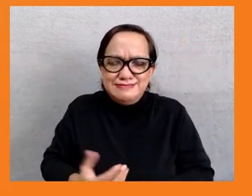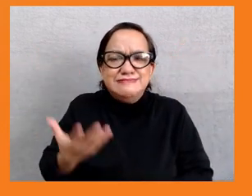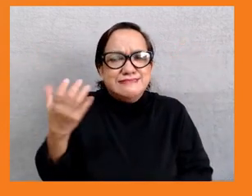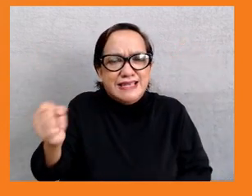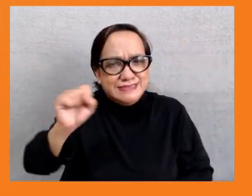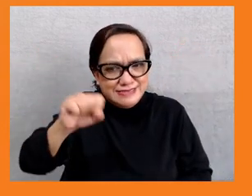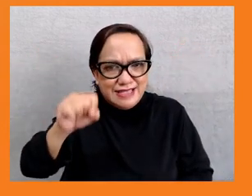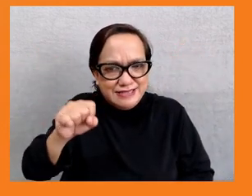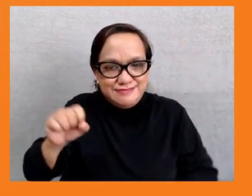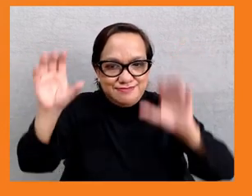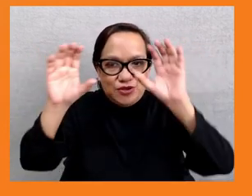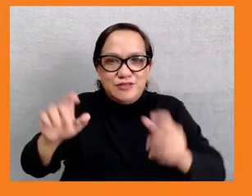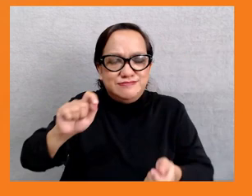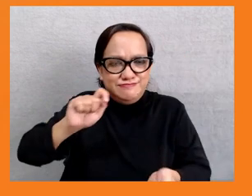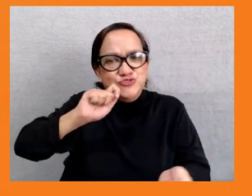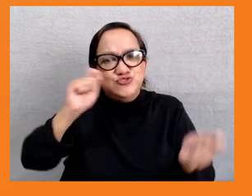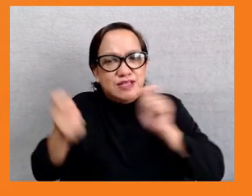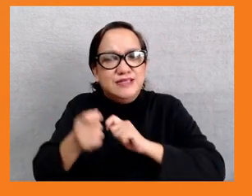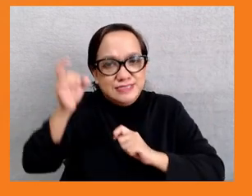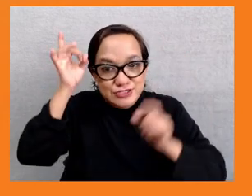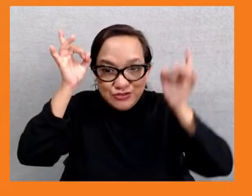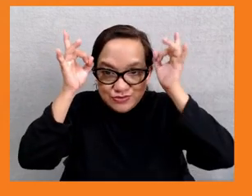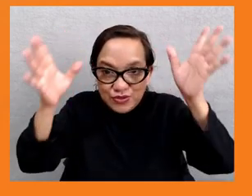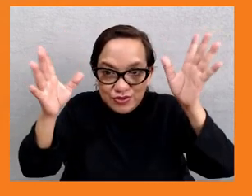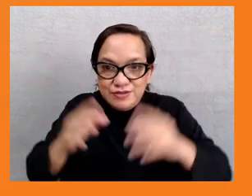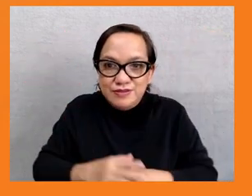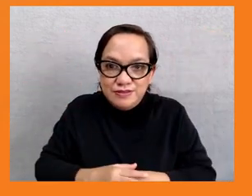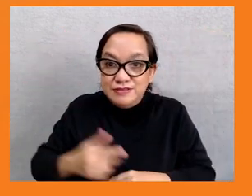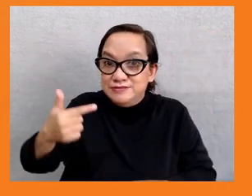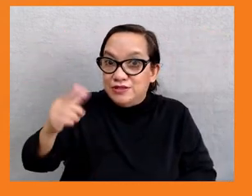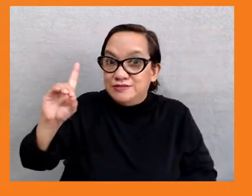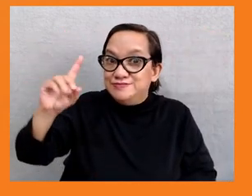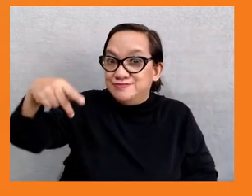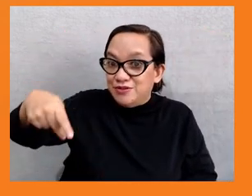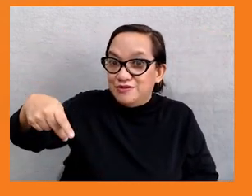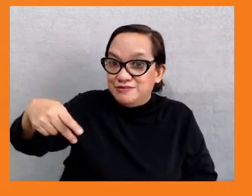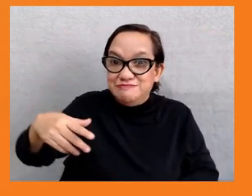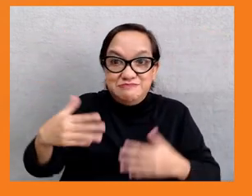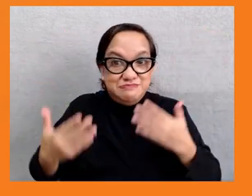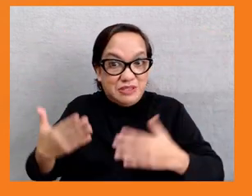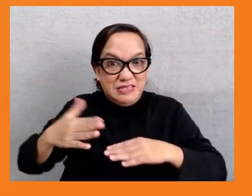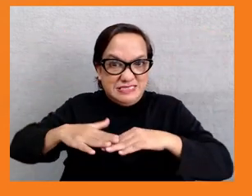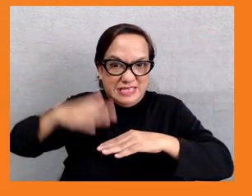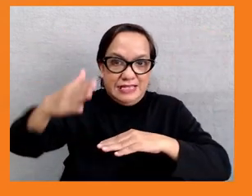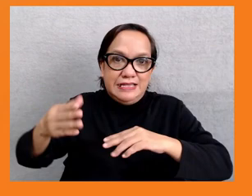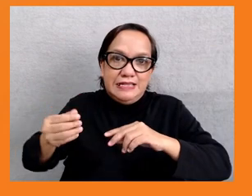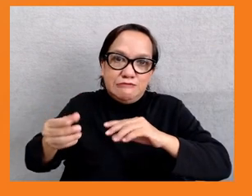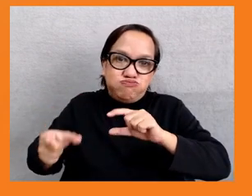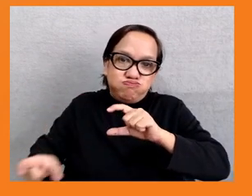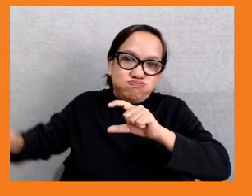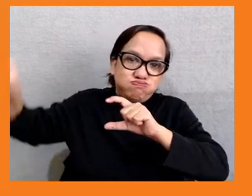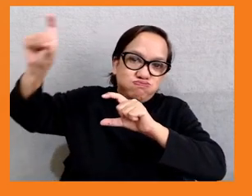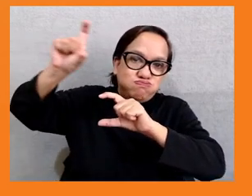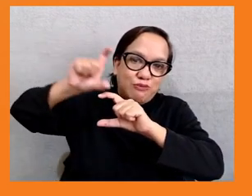because of the amount you spend to help people and to clean up the disaster. And so this goes back